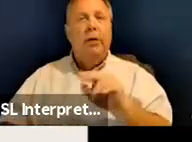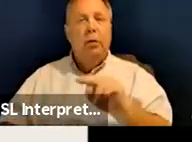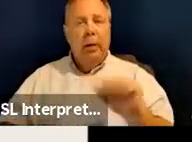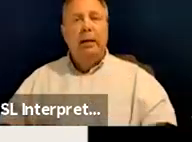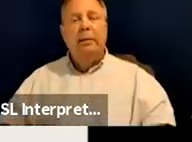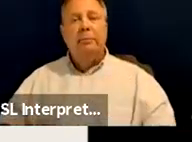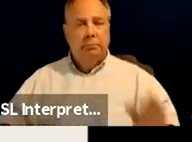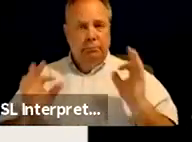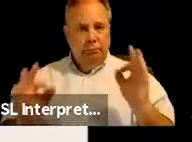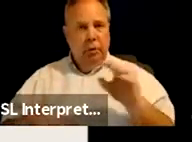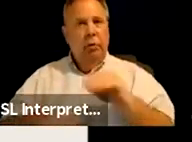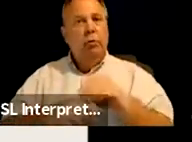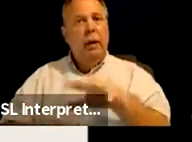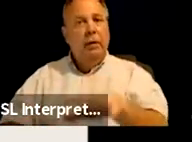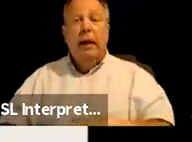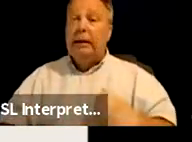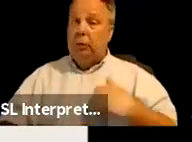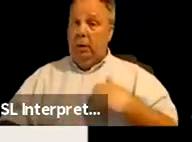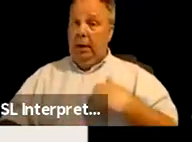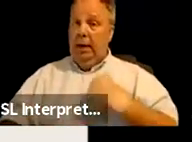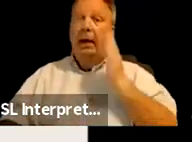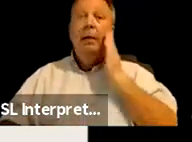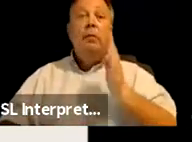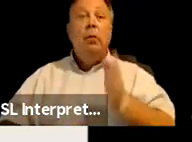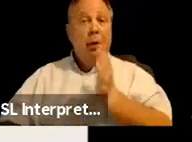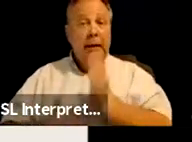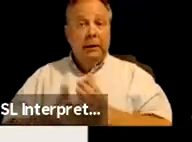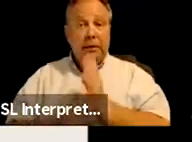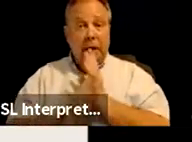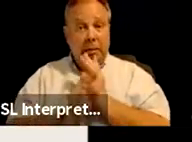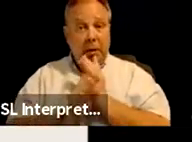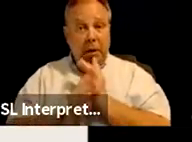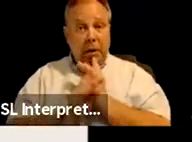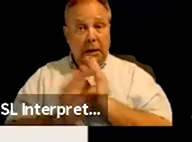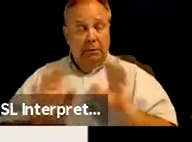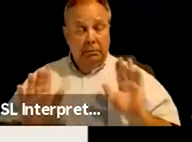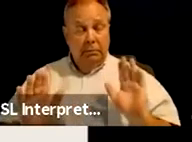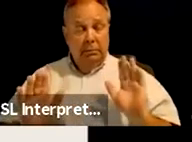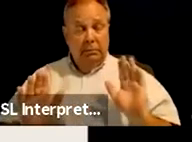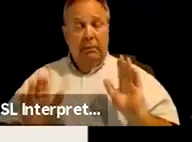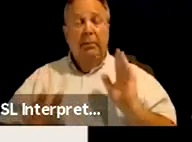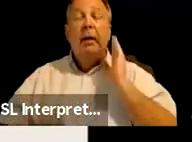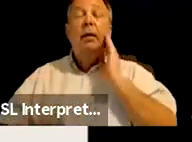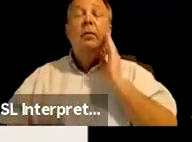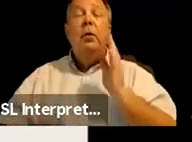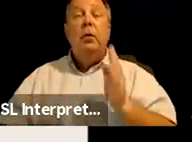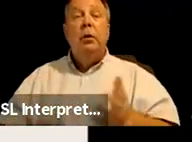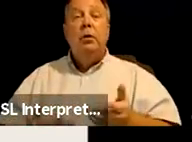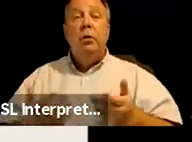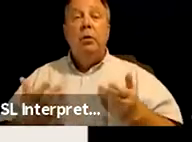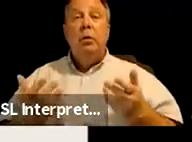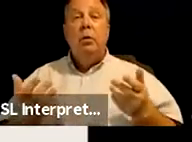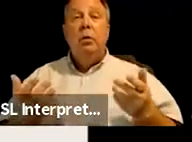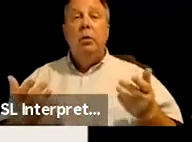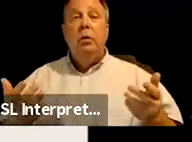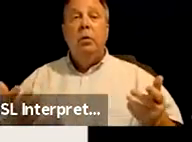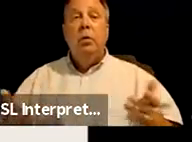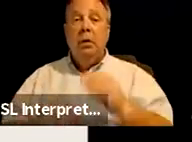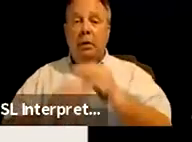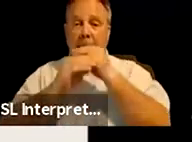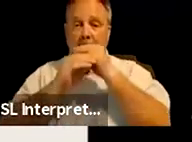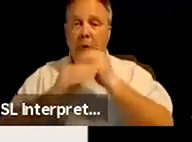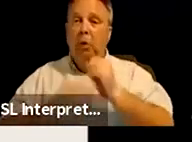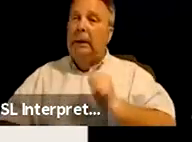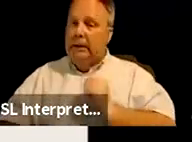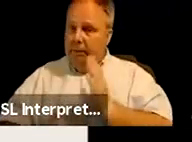Great advice. So I am going to stop talking. I'm going to mute myself